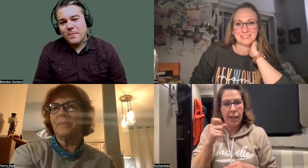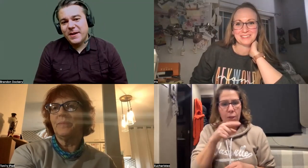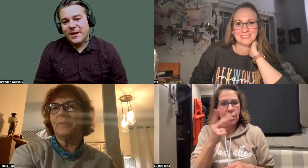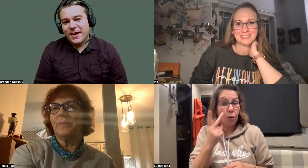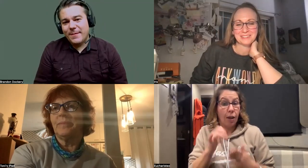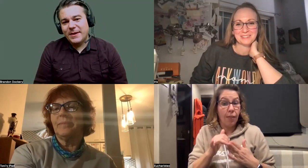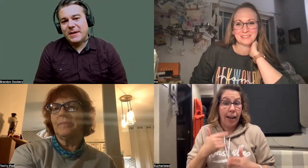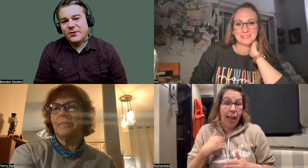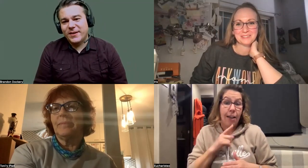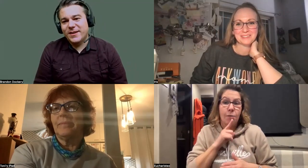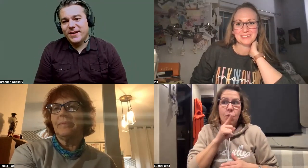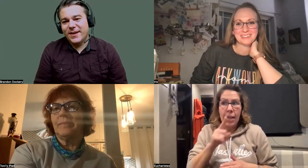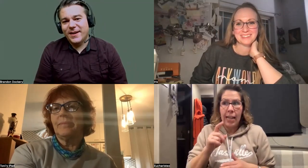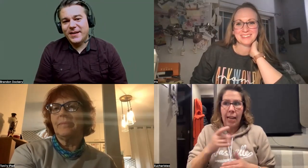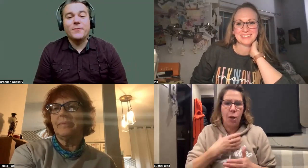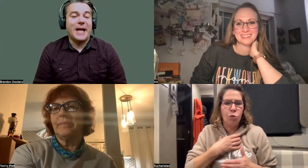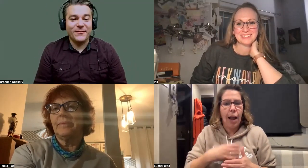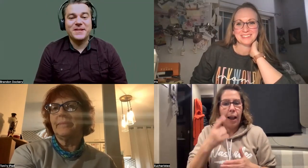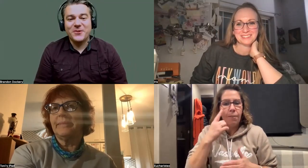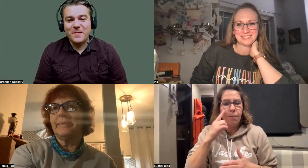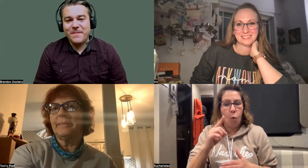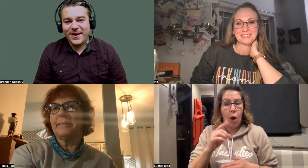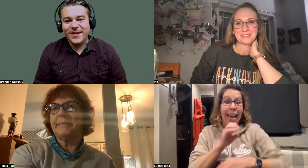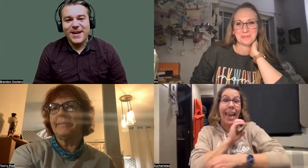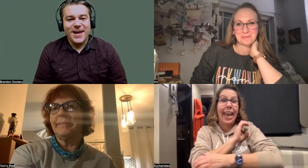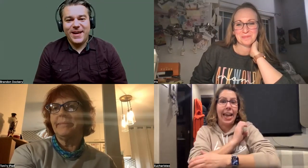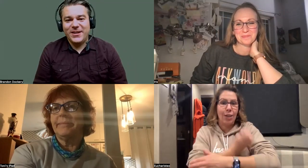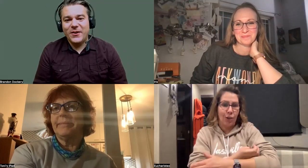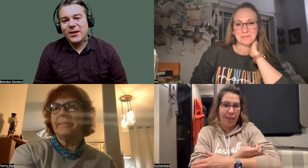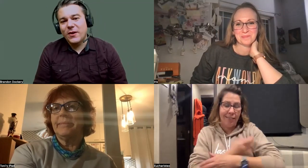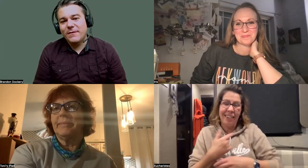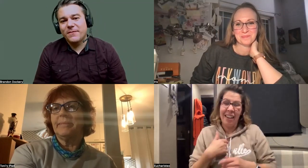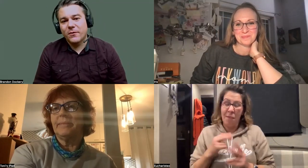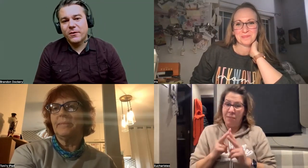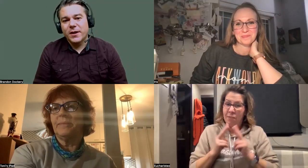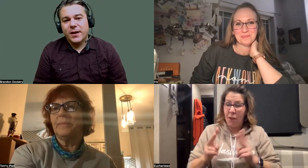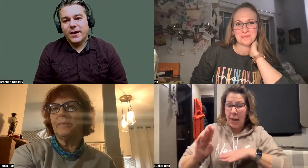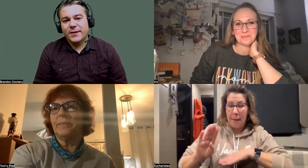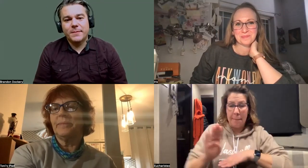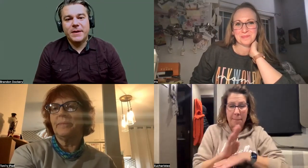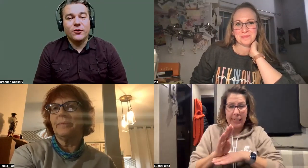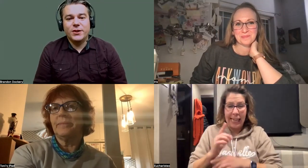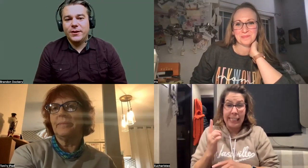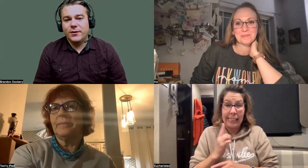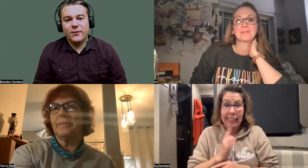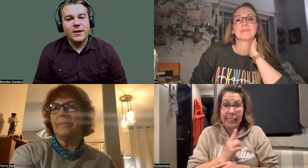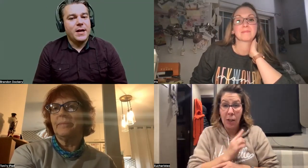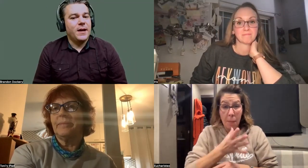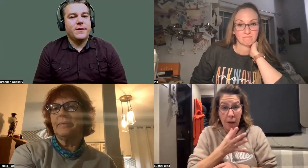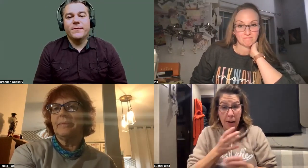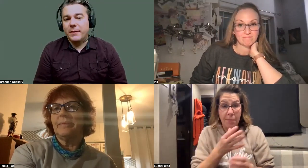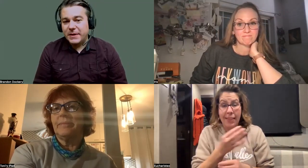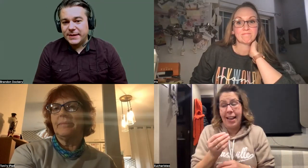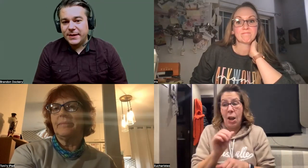first told me about the pink drink. Yeah, it was Iris that told me about it. And, you know, I had a craving for some energy, you know,